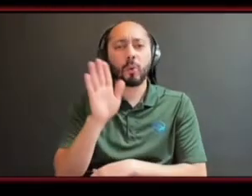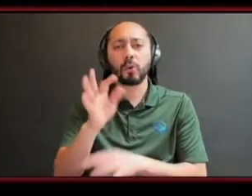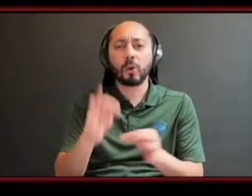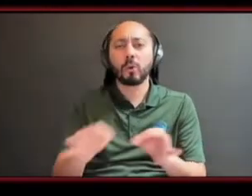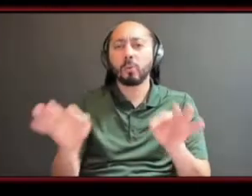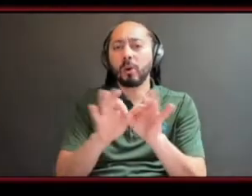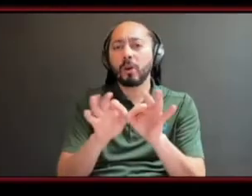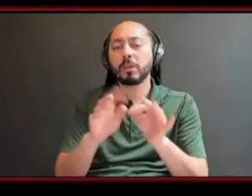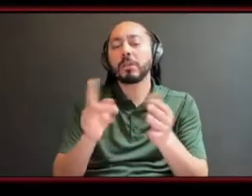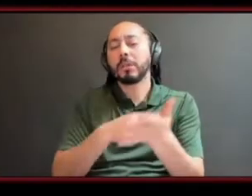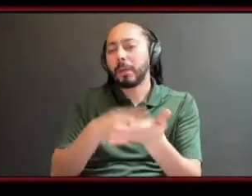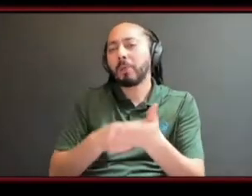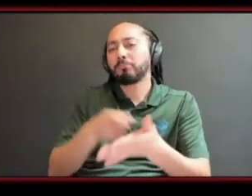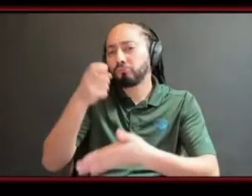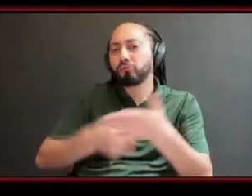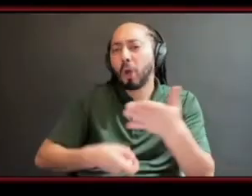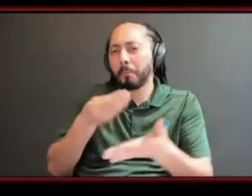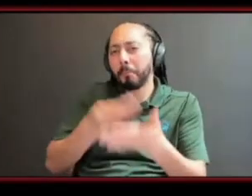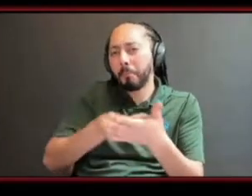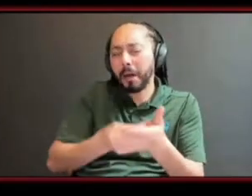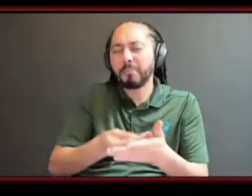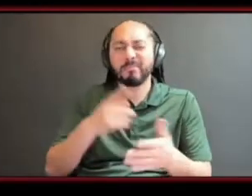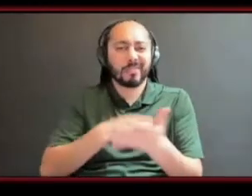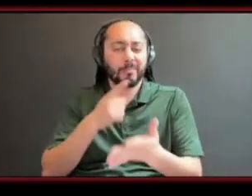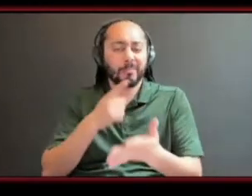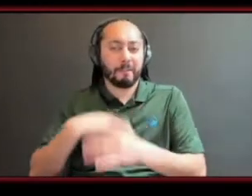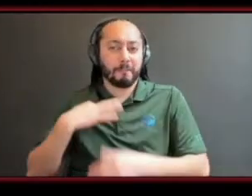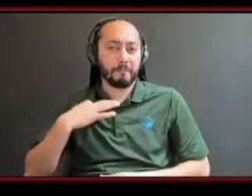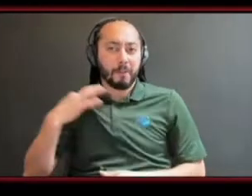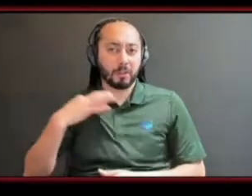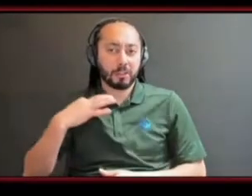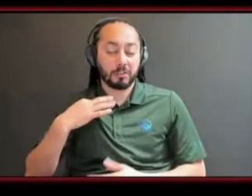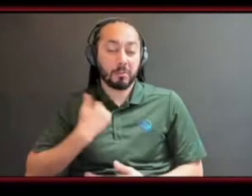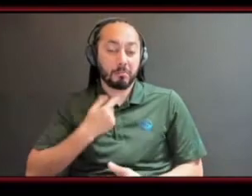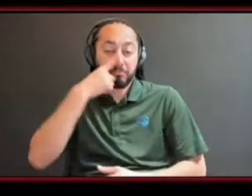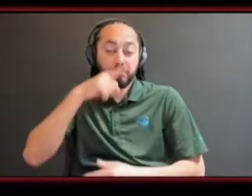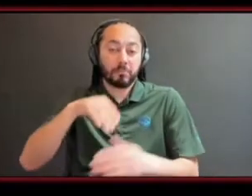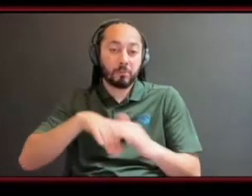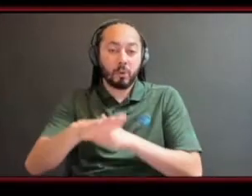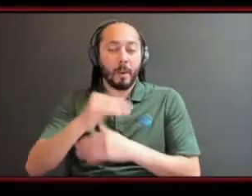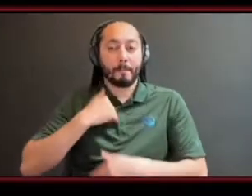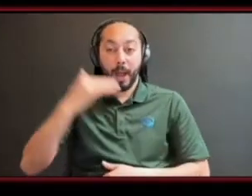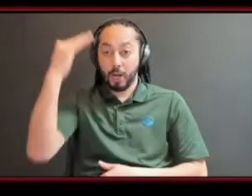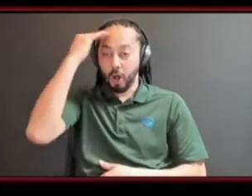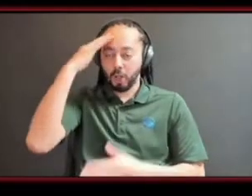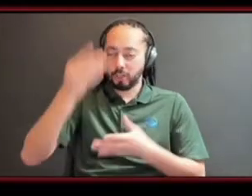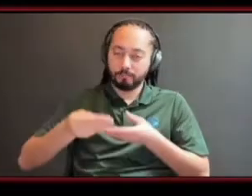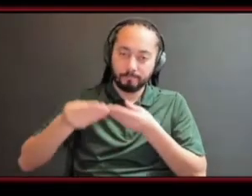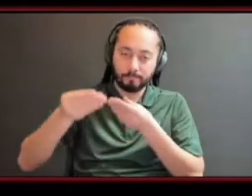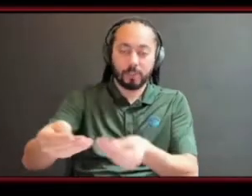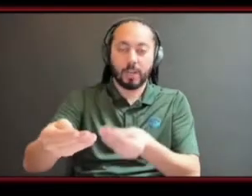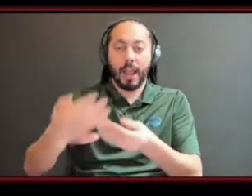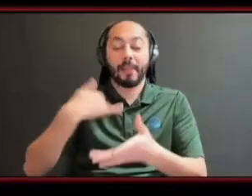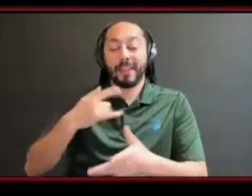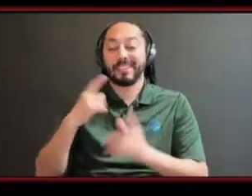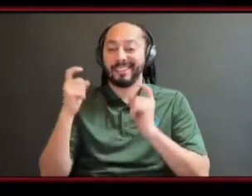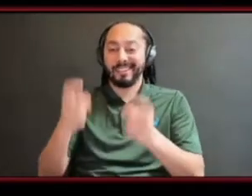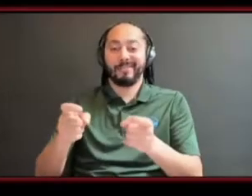lot of the times i don't mind going in and supporting and passing on my knowledge because it's a gift and i'm glad that i have it to give